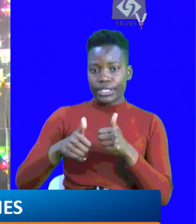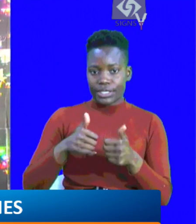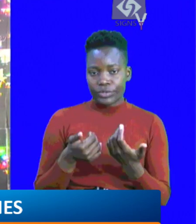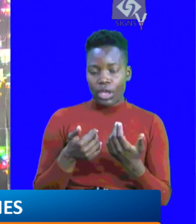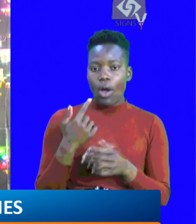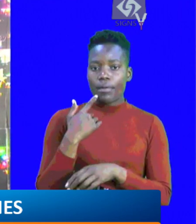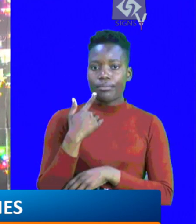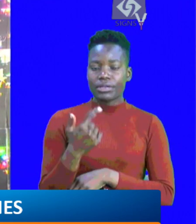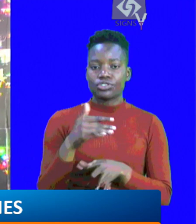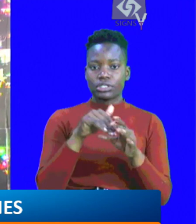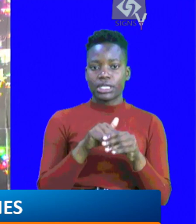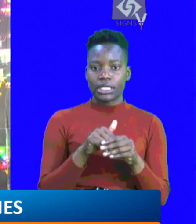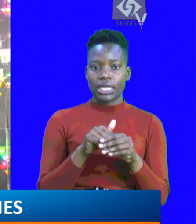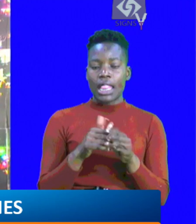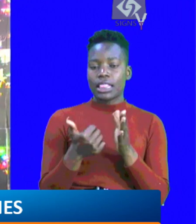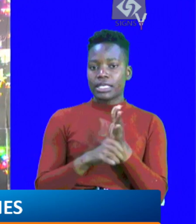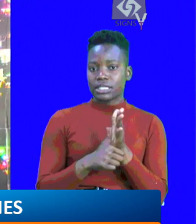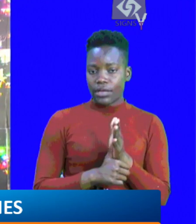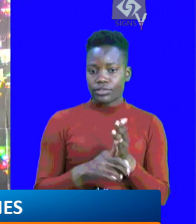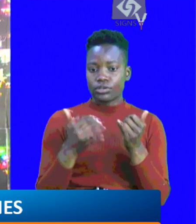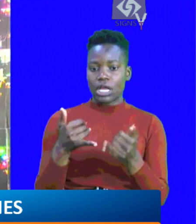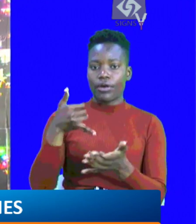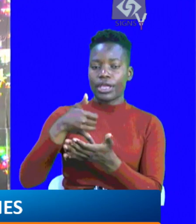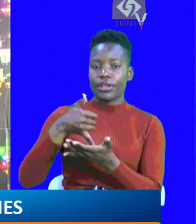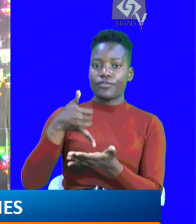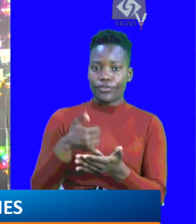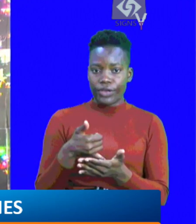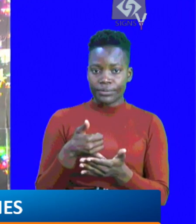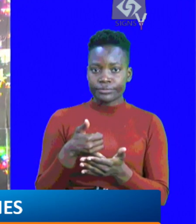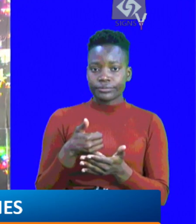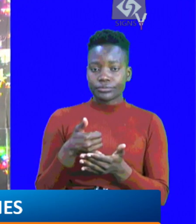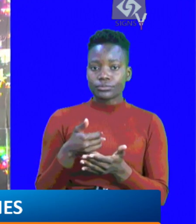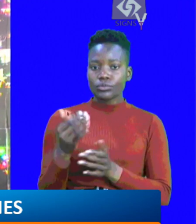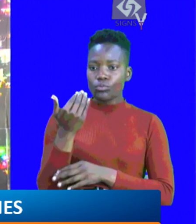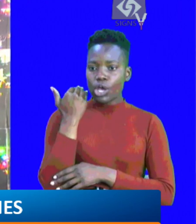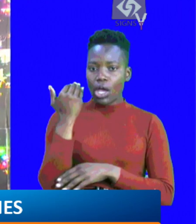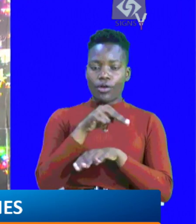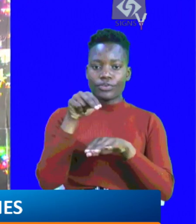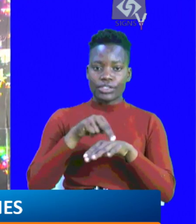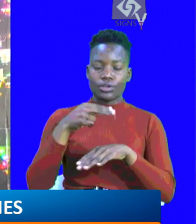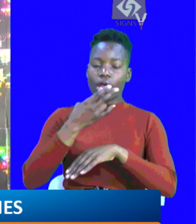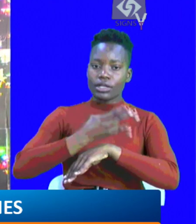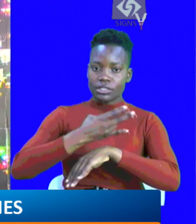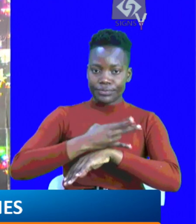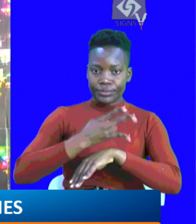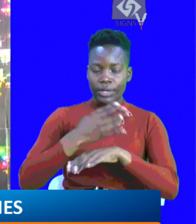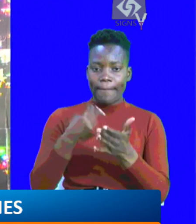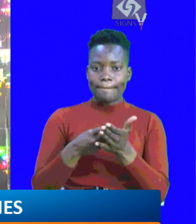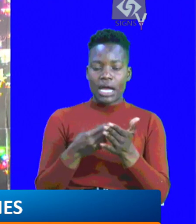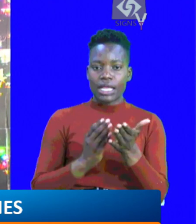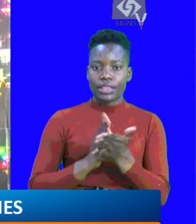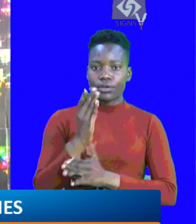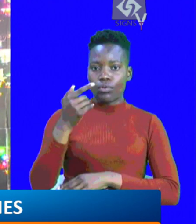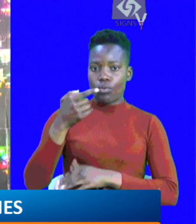and Nairobi counties that were adversely mentioned in the scandal. Now, involving unalleged embezzlement